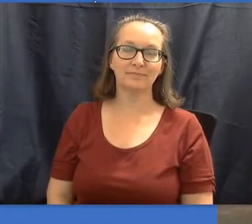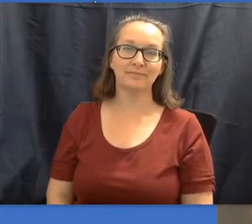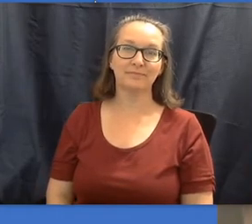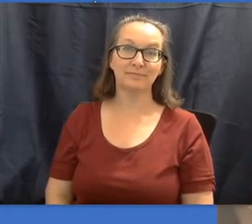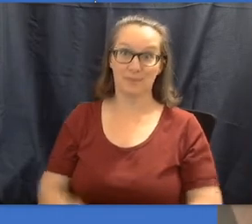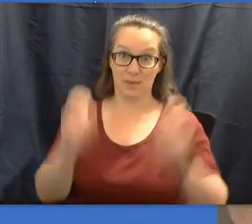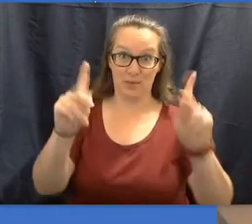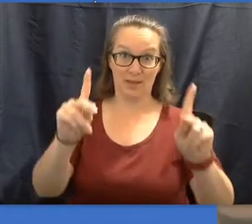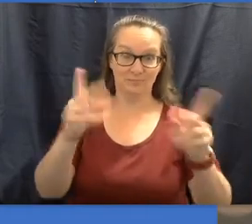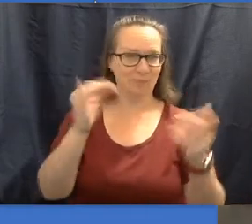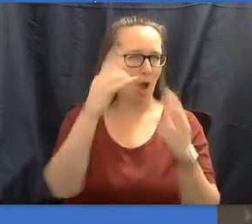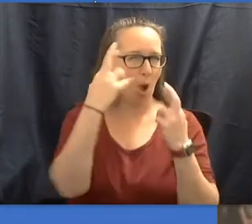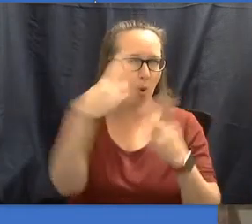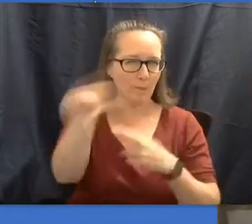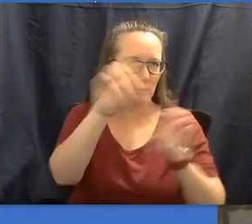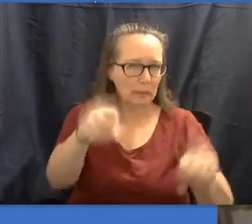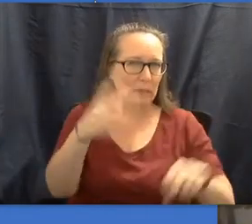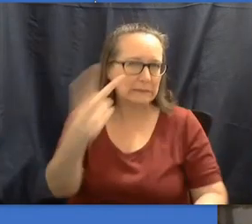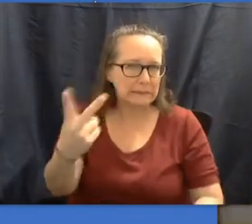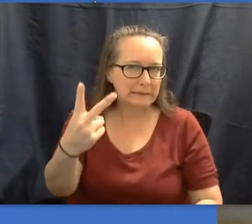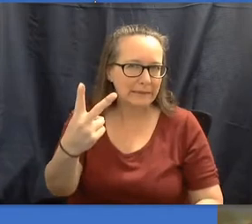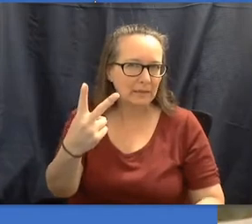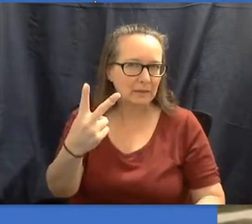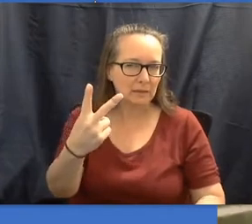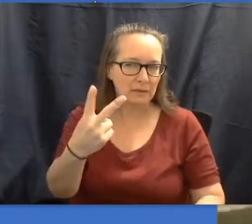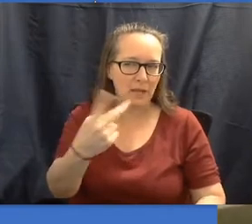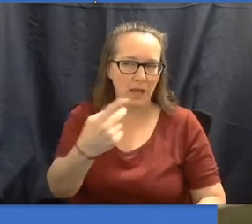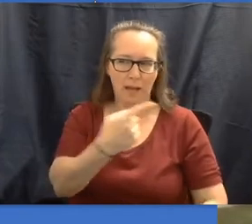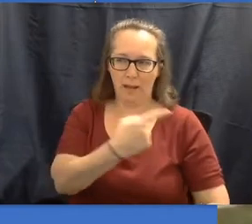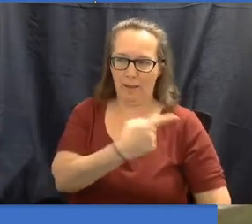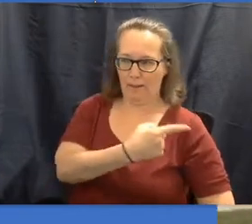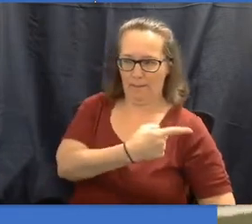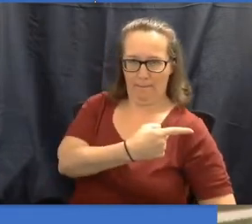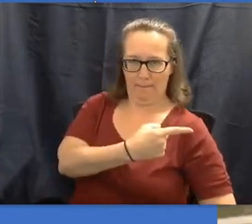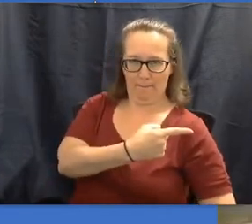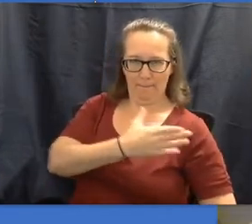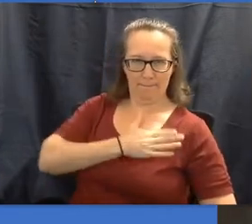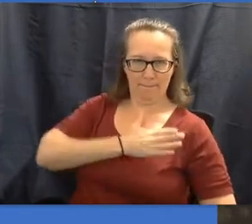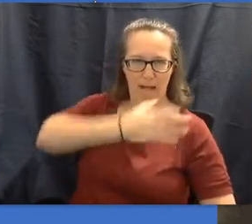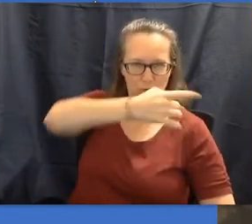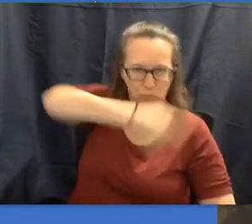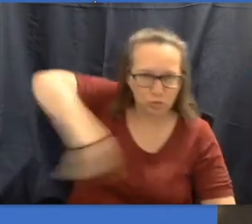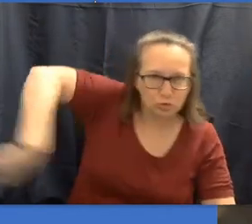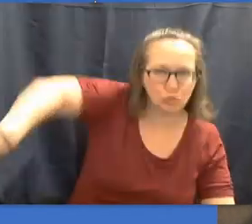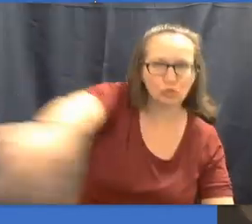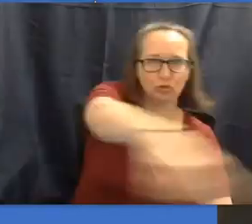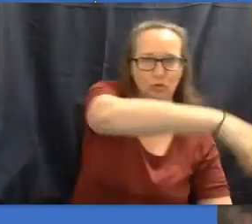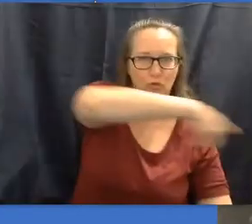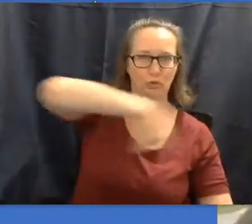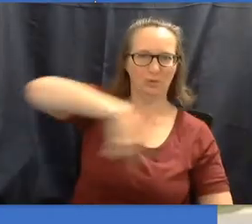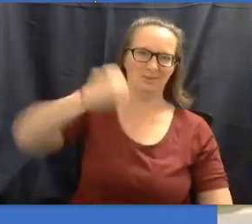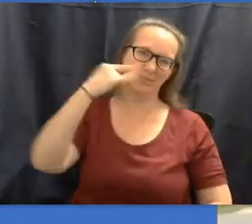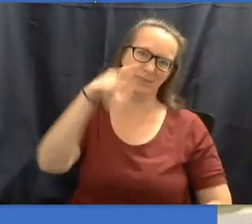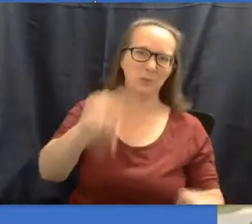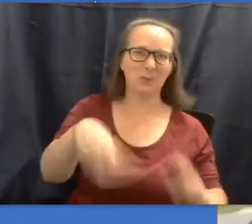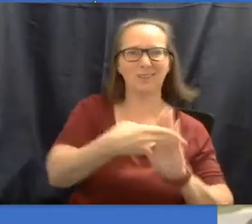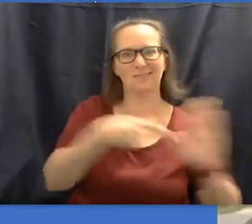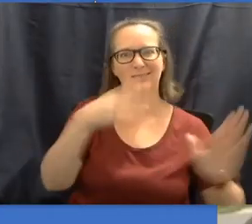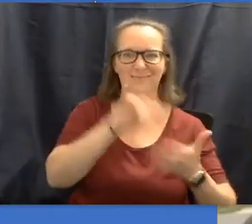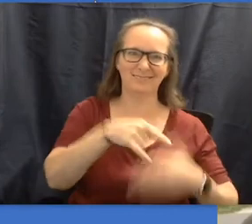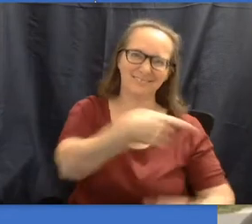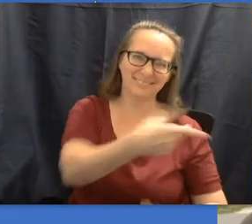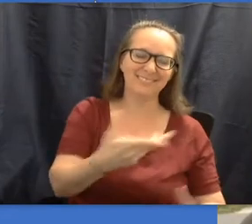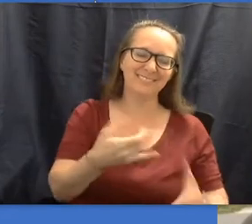Okay, so I hope you can see my circle, if you can call it that, it's a circle